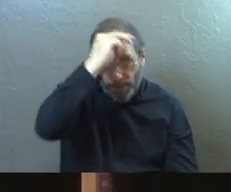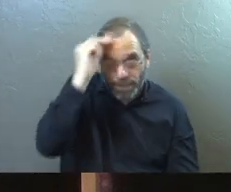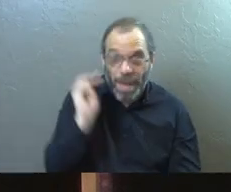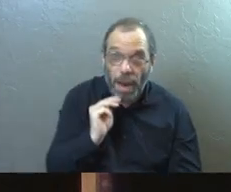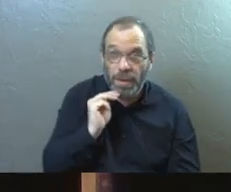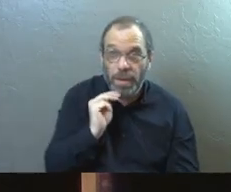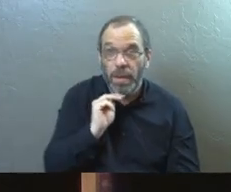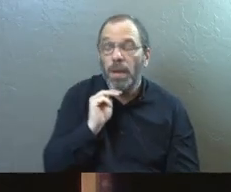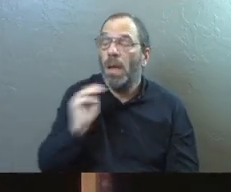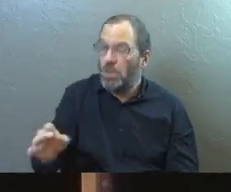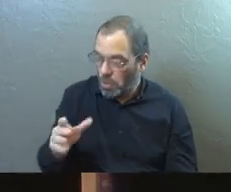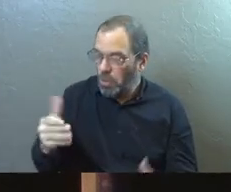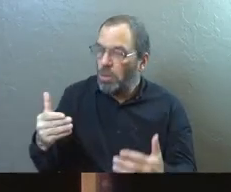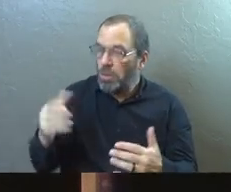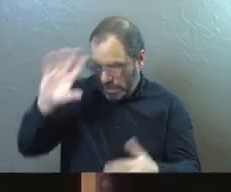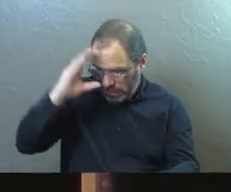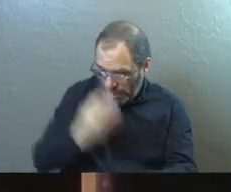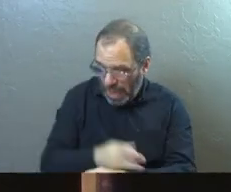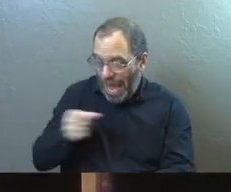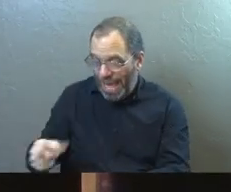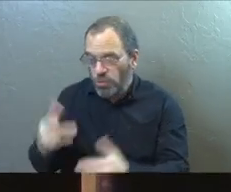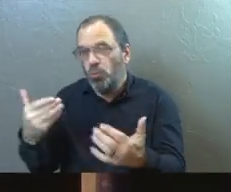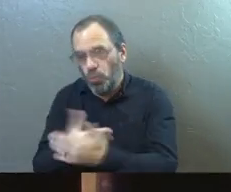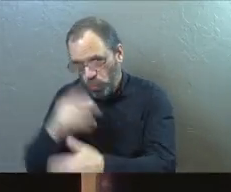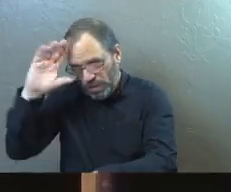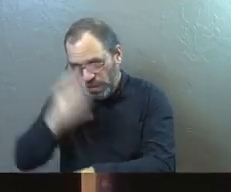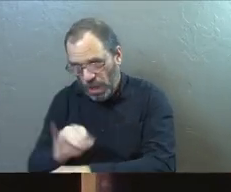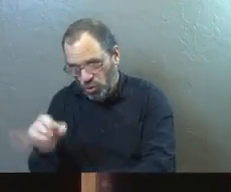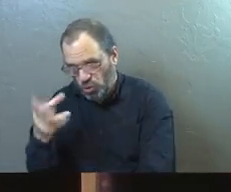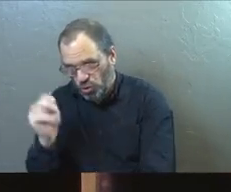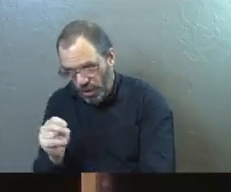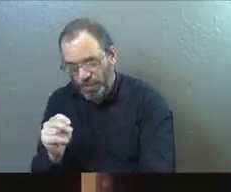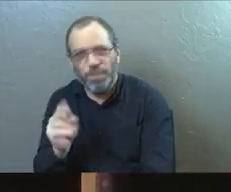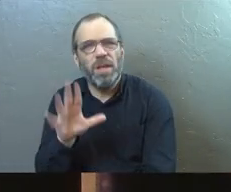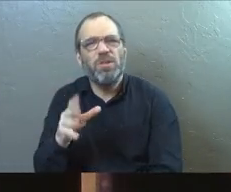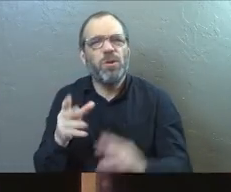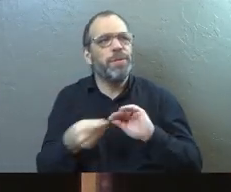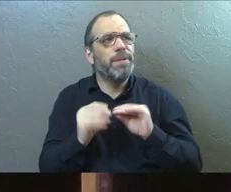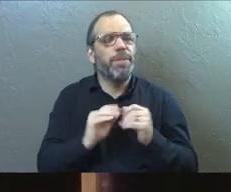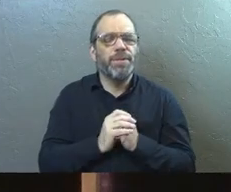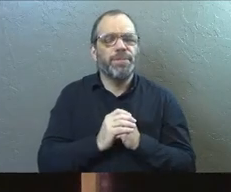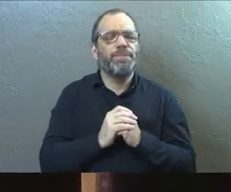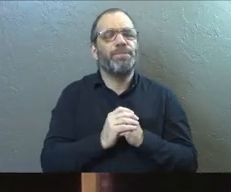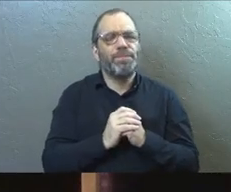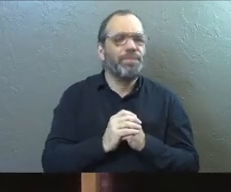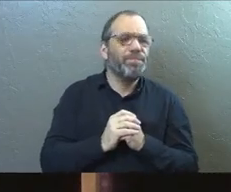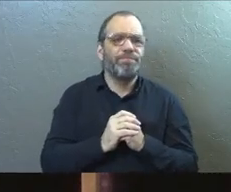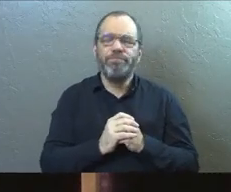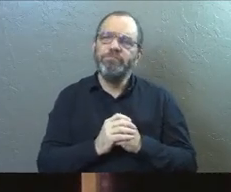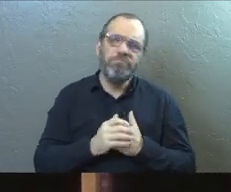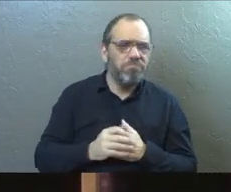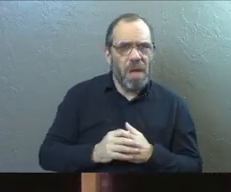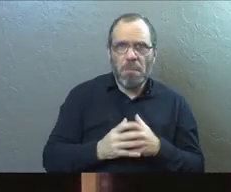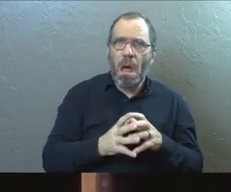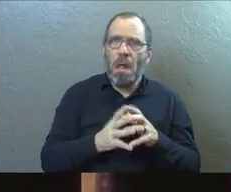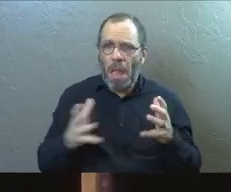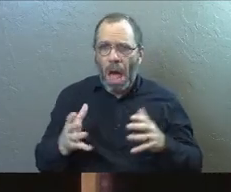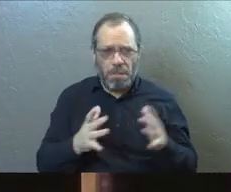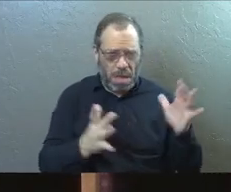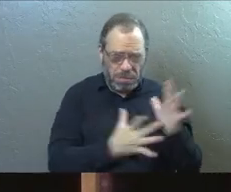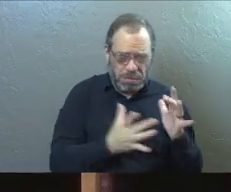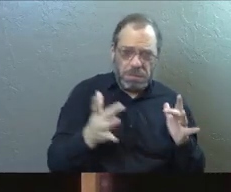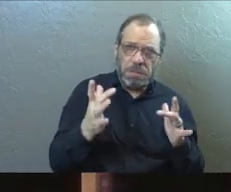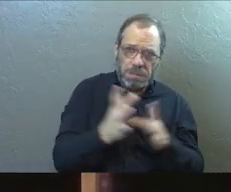mom at the cross. But John's got to be there for that to happen. So statistically speaking, you could say a lot of things about